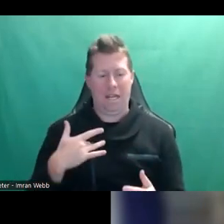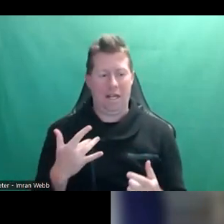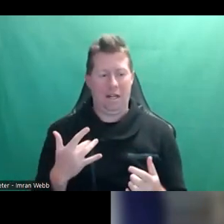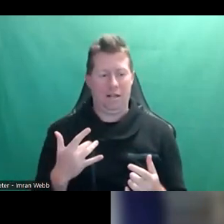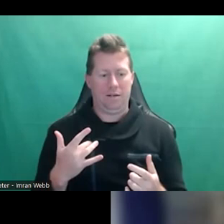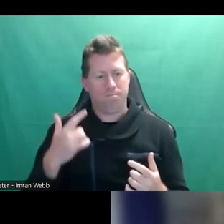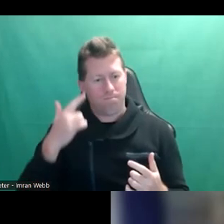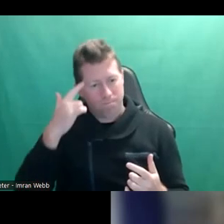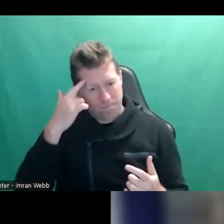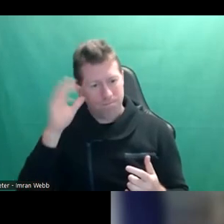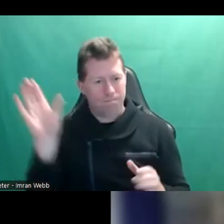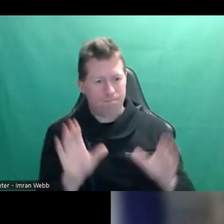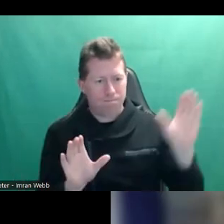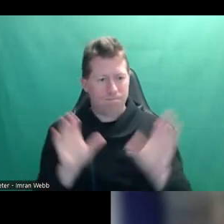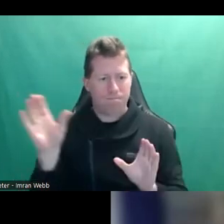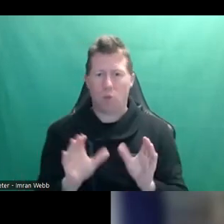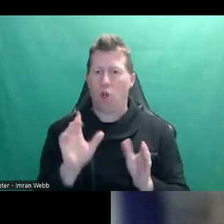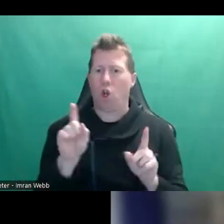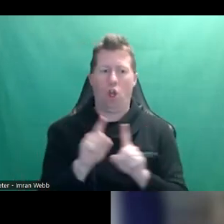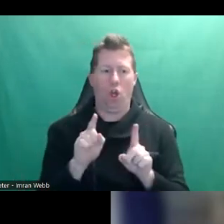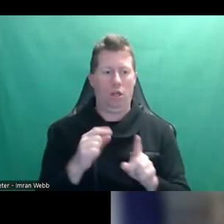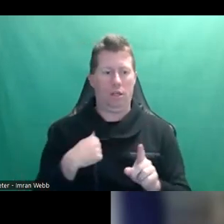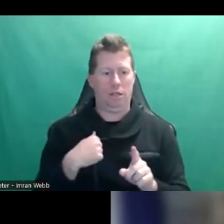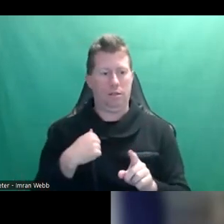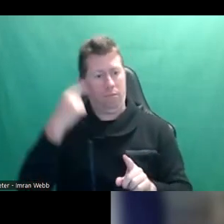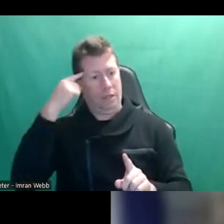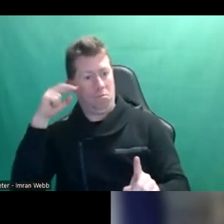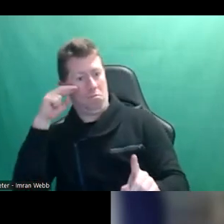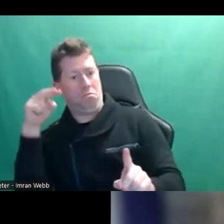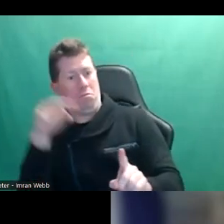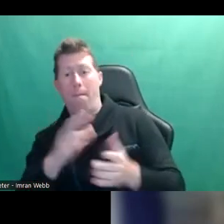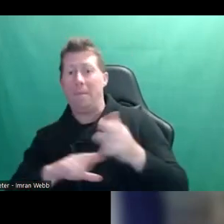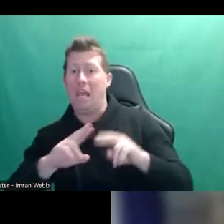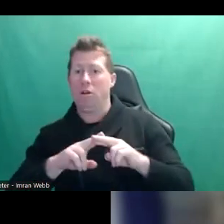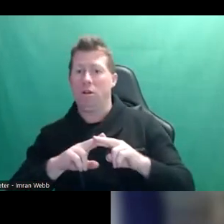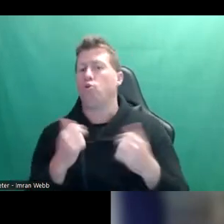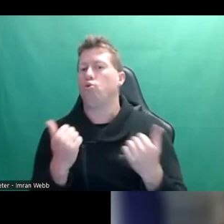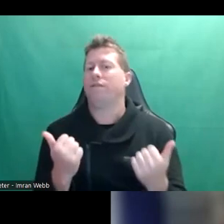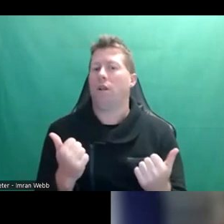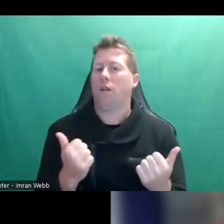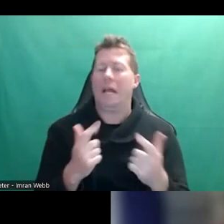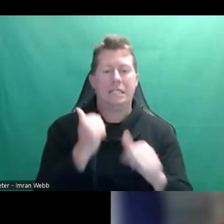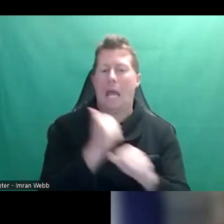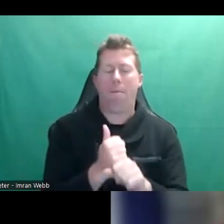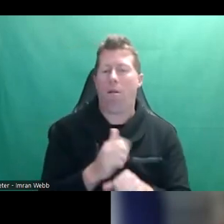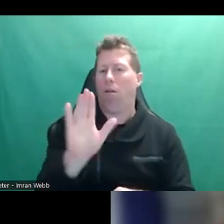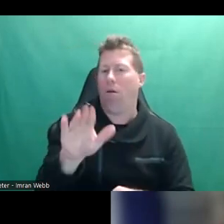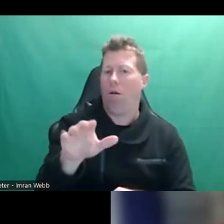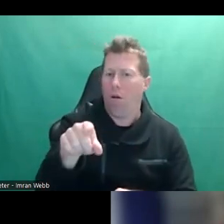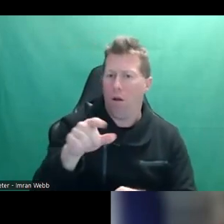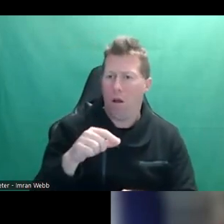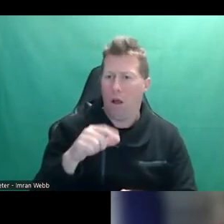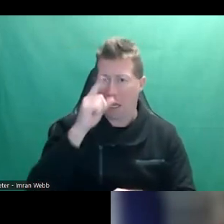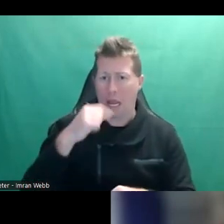about it from a parent's perspective is quite useful. For instance, if you say to your kid, hey, can I tell your